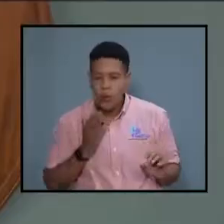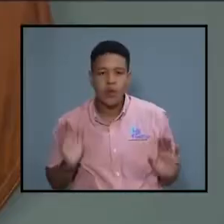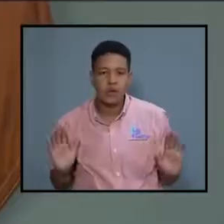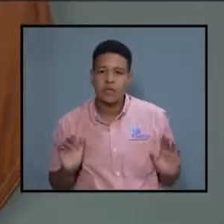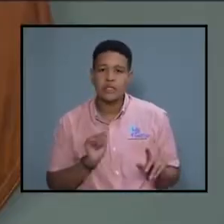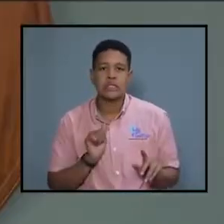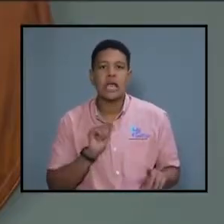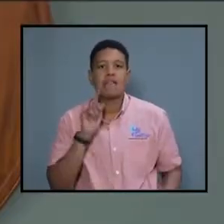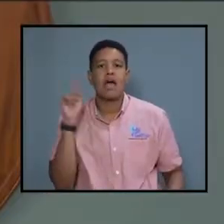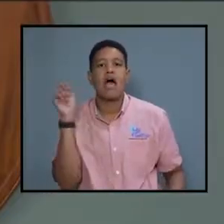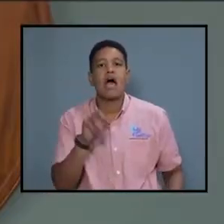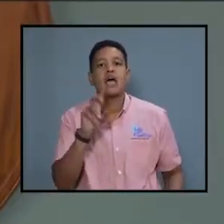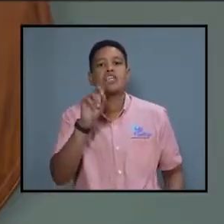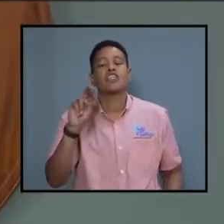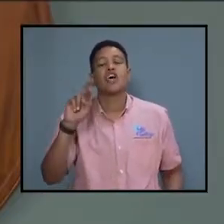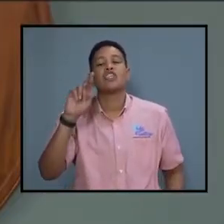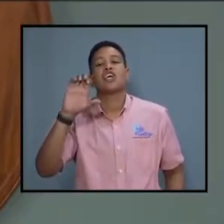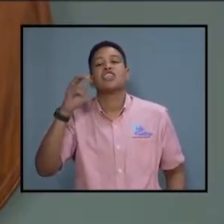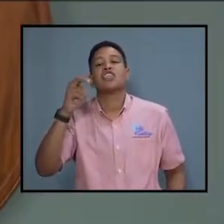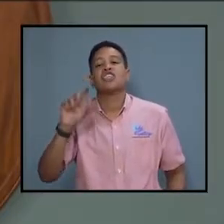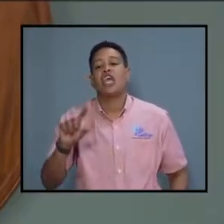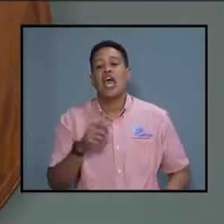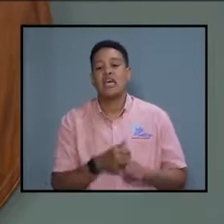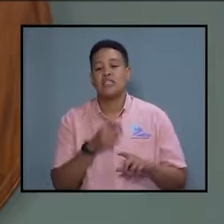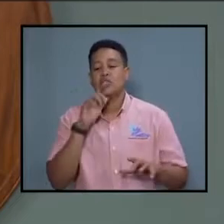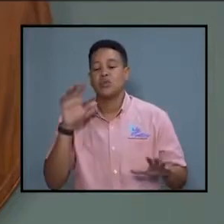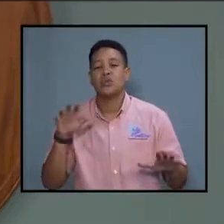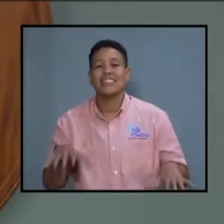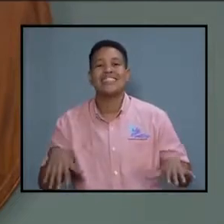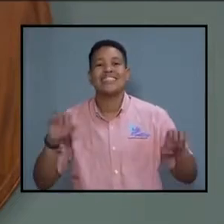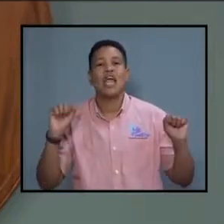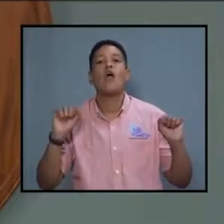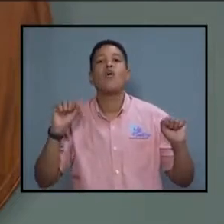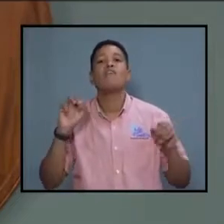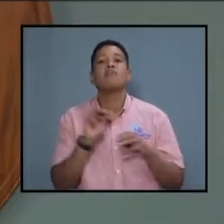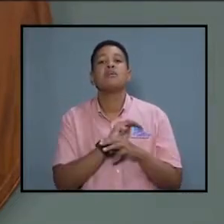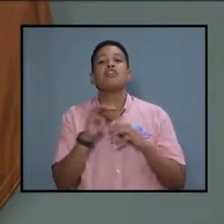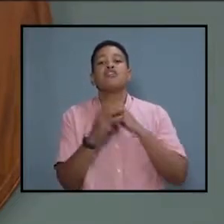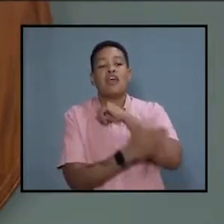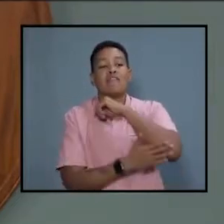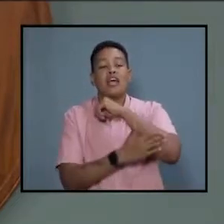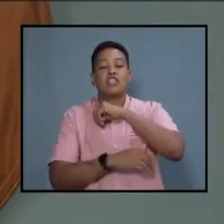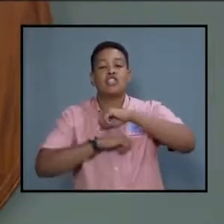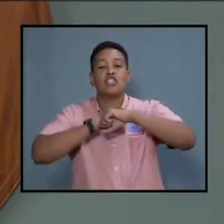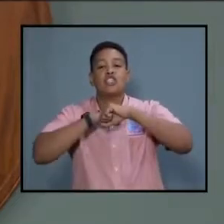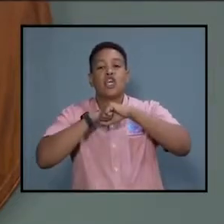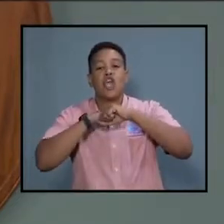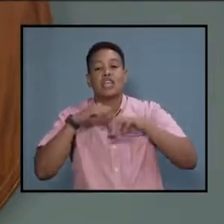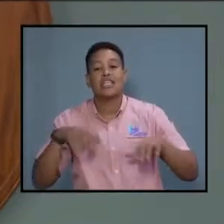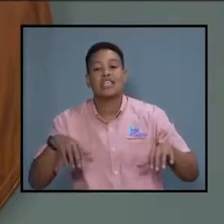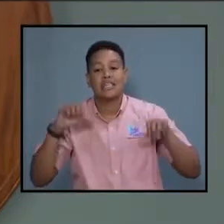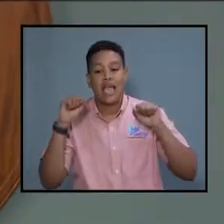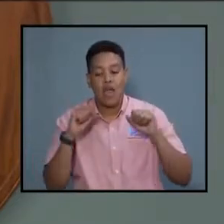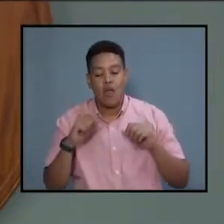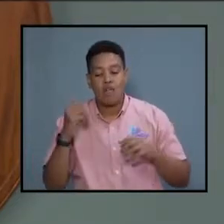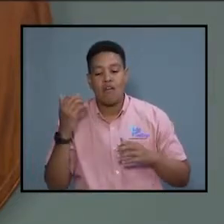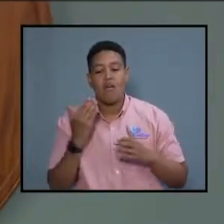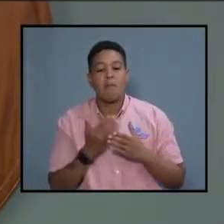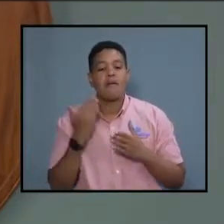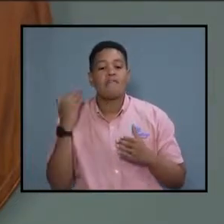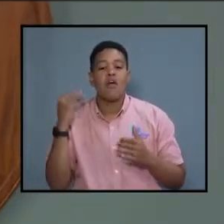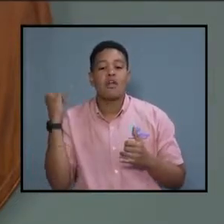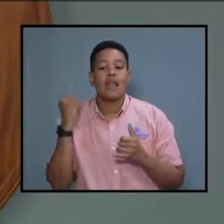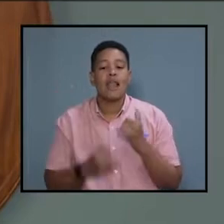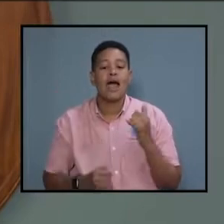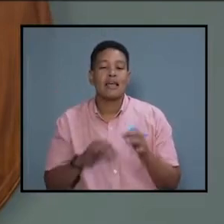Thank you, Killeen, for that report. In the meantime, Prime Minister Holness has declared that partisan and political